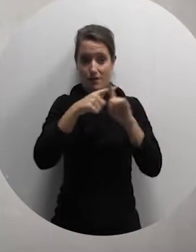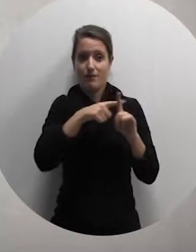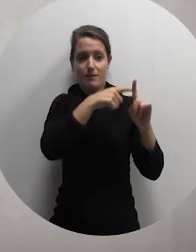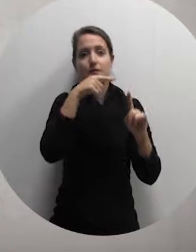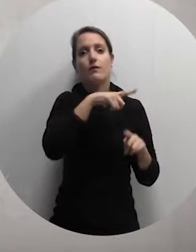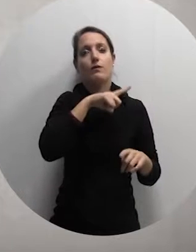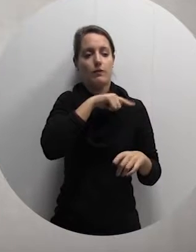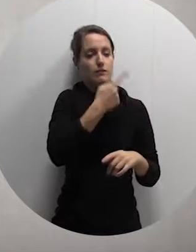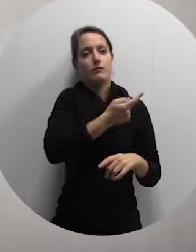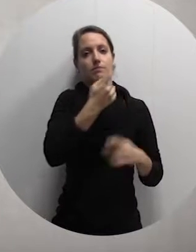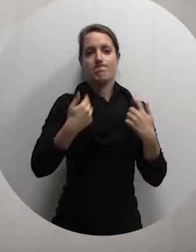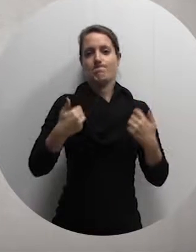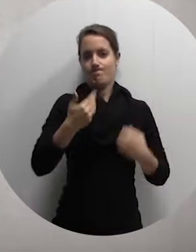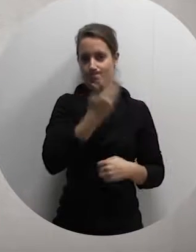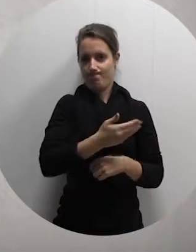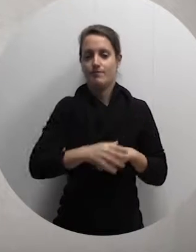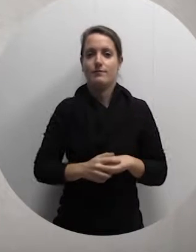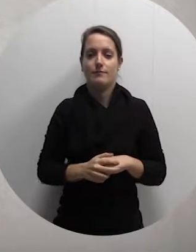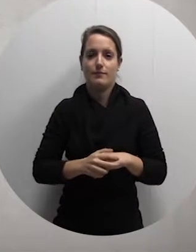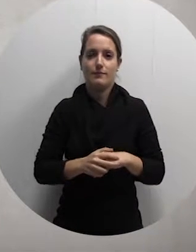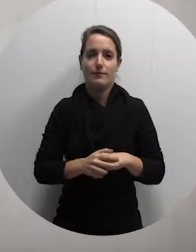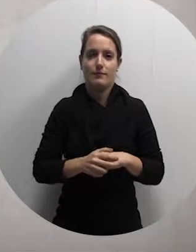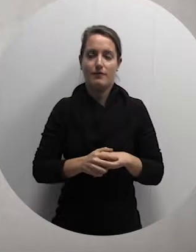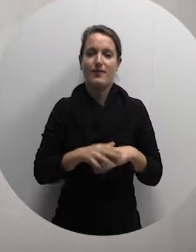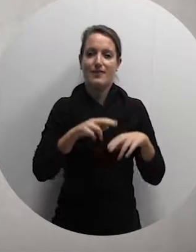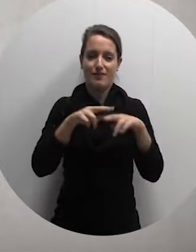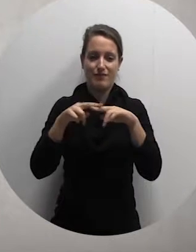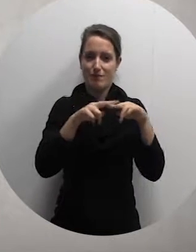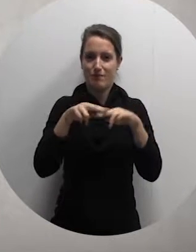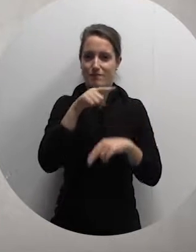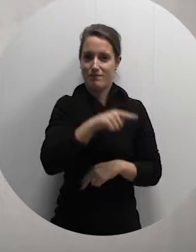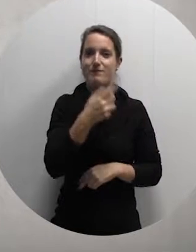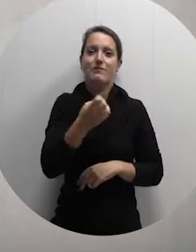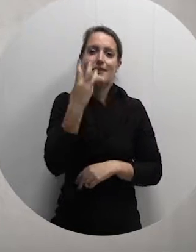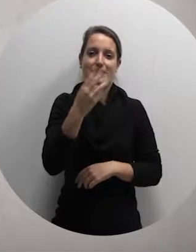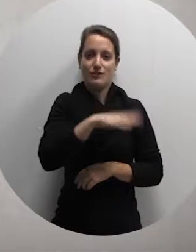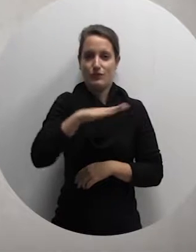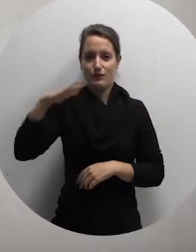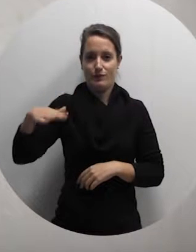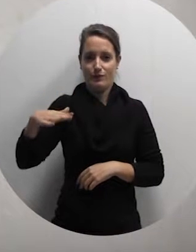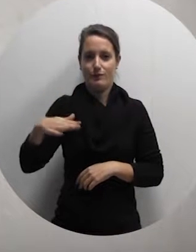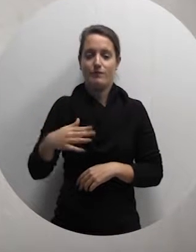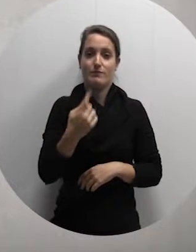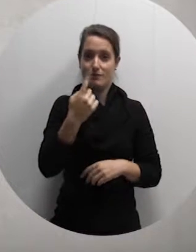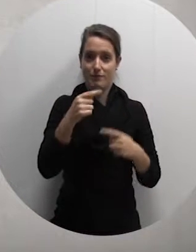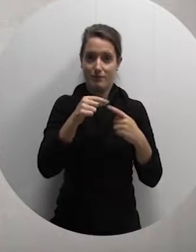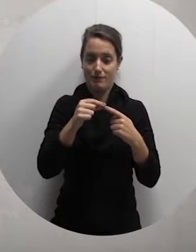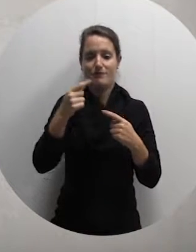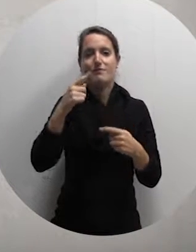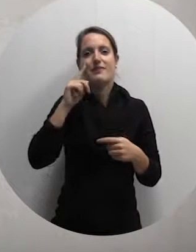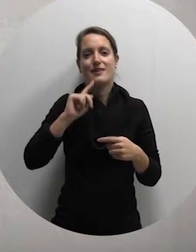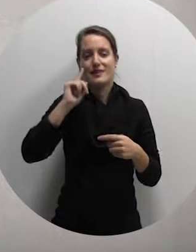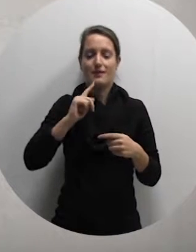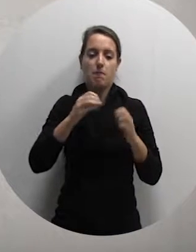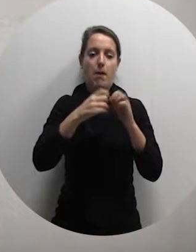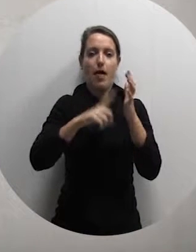nationalism first surfaced during the British colonial period. The Francias had three children together,